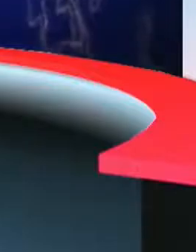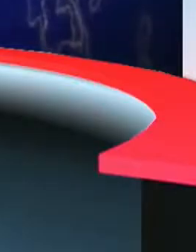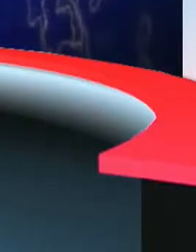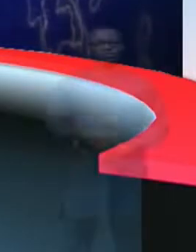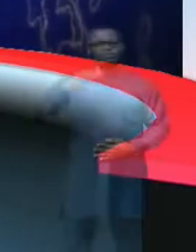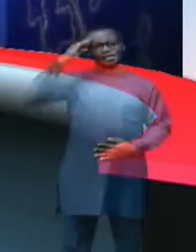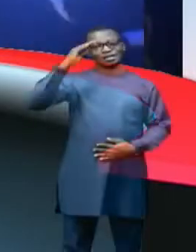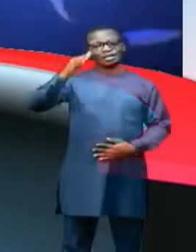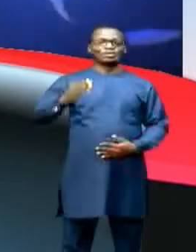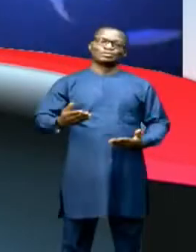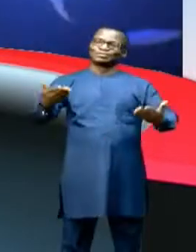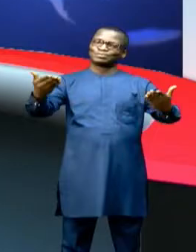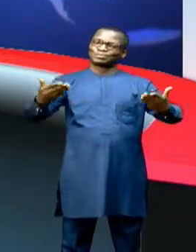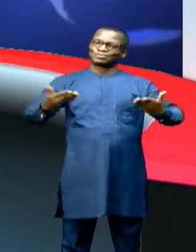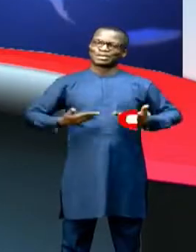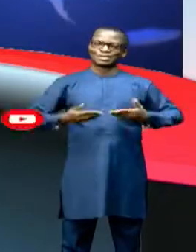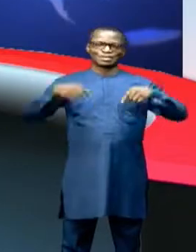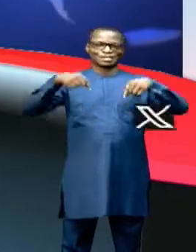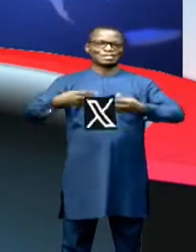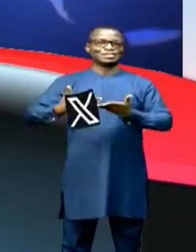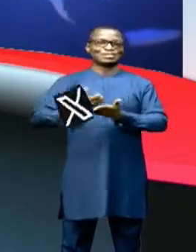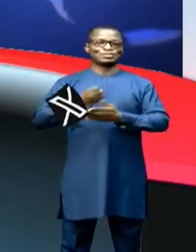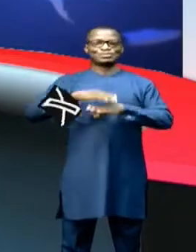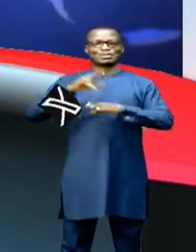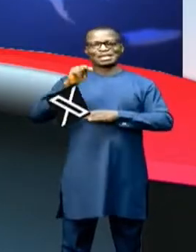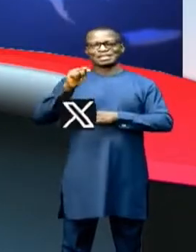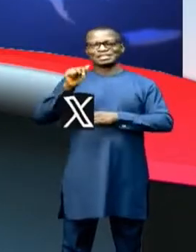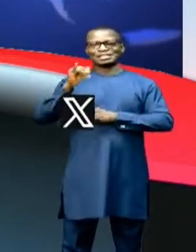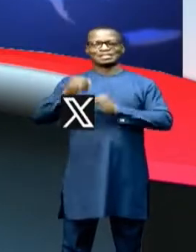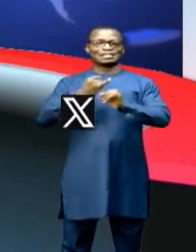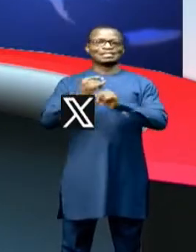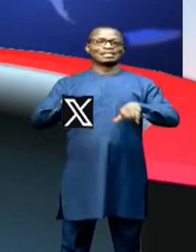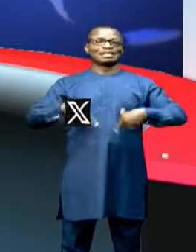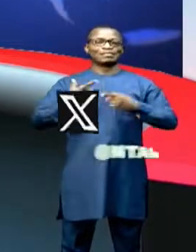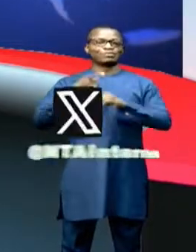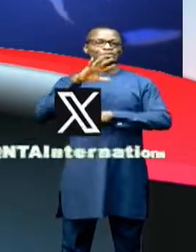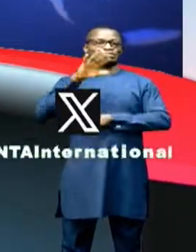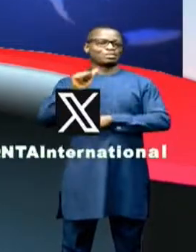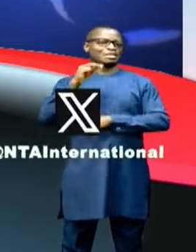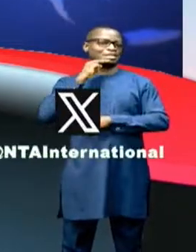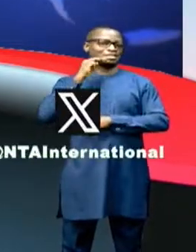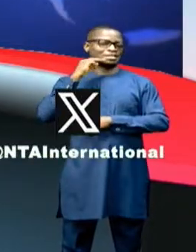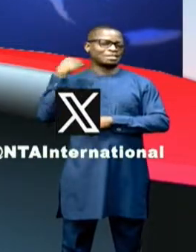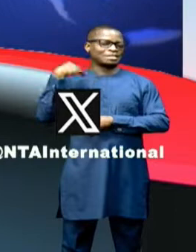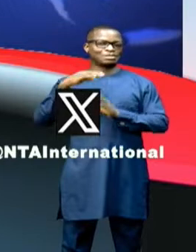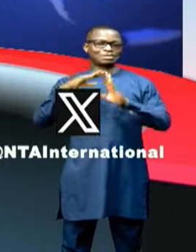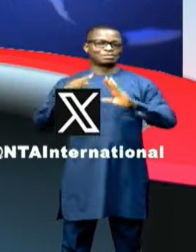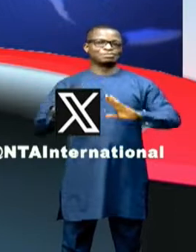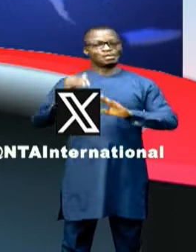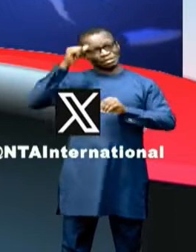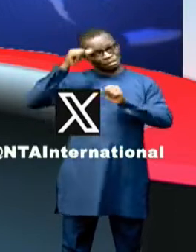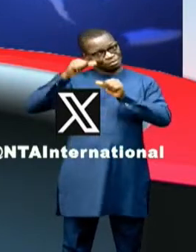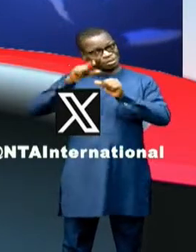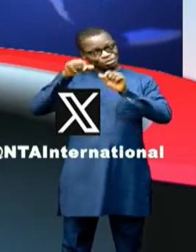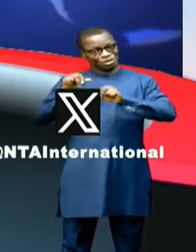Hello and welcome. This is the News and Enter International, reaching you live at Abuja, Nigeria's capital. Remember, you can